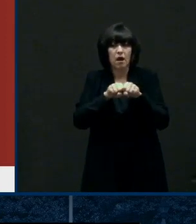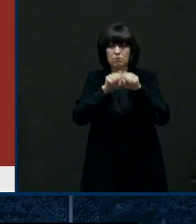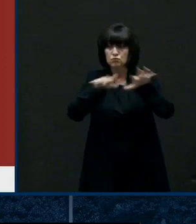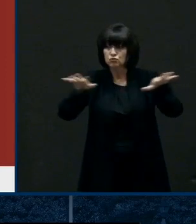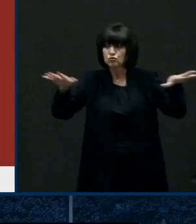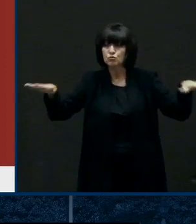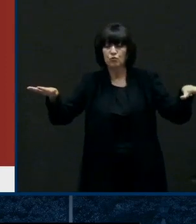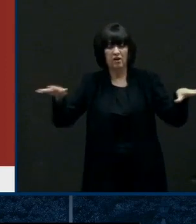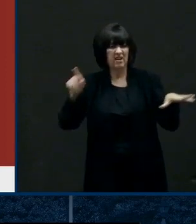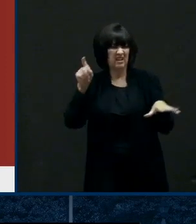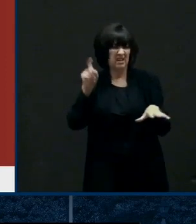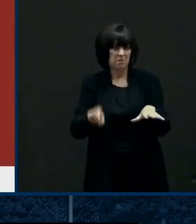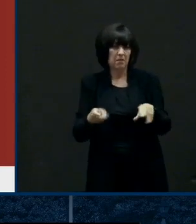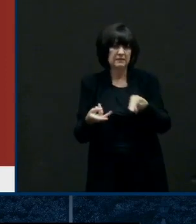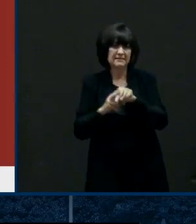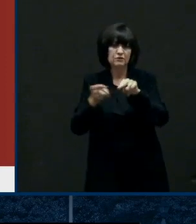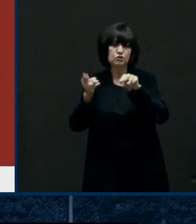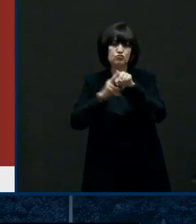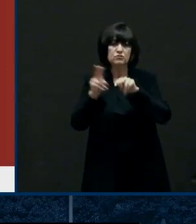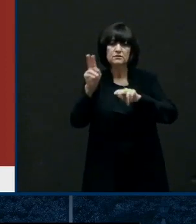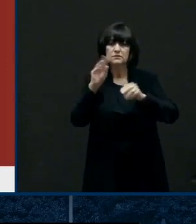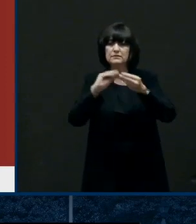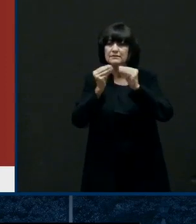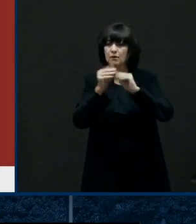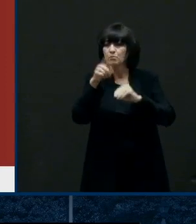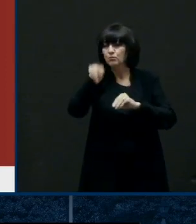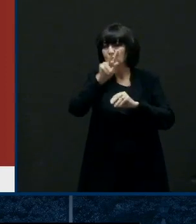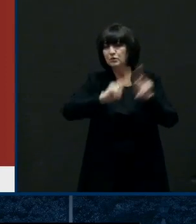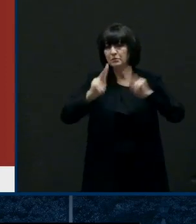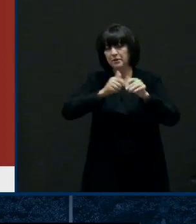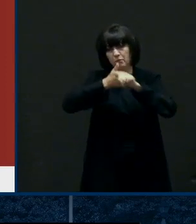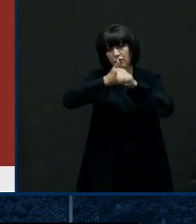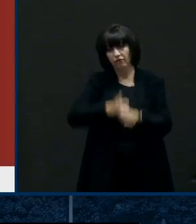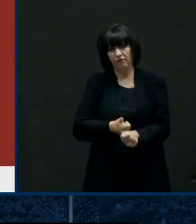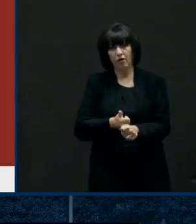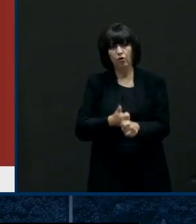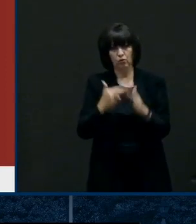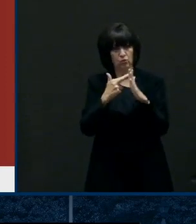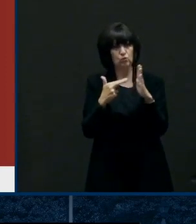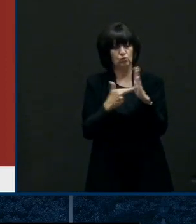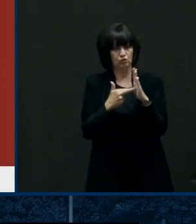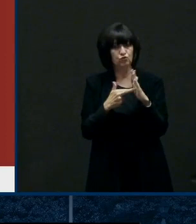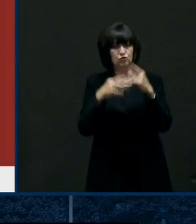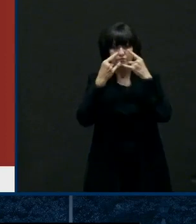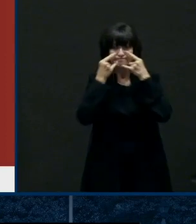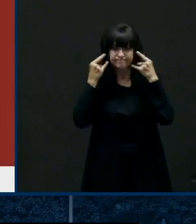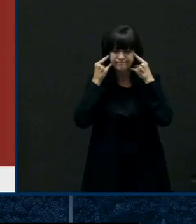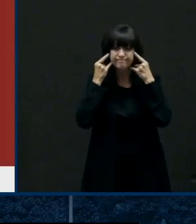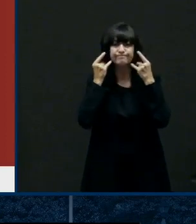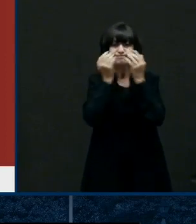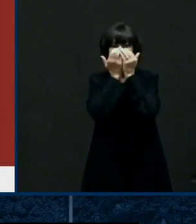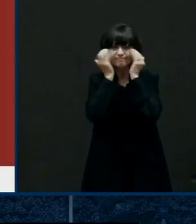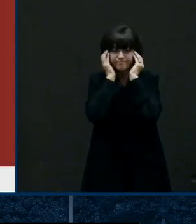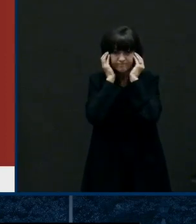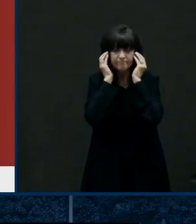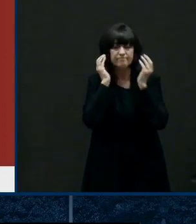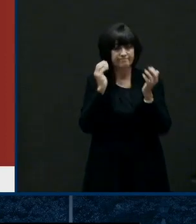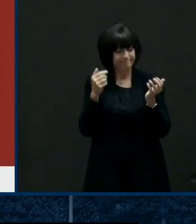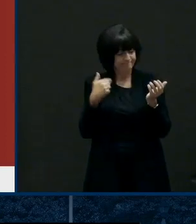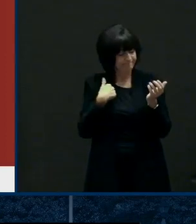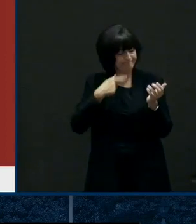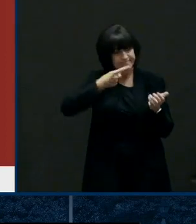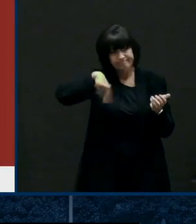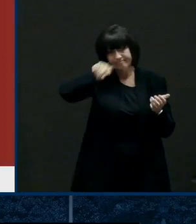compliance on mask wearing i hear it as i've said before in the past from republican governors of florida of georgia of